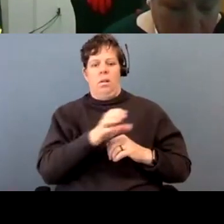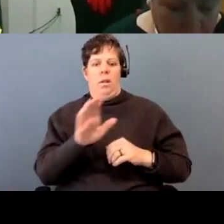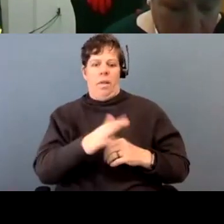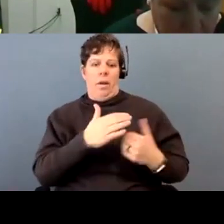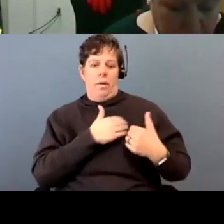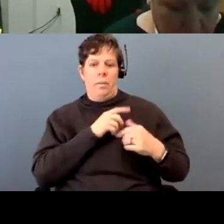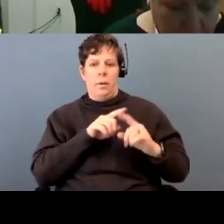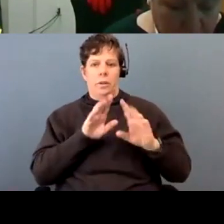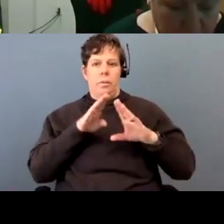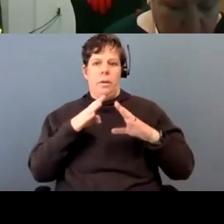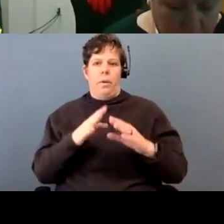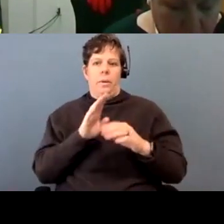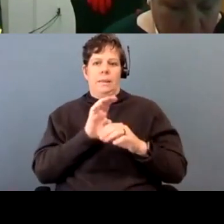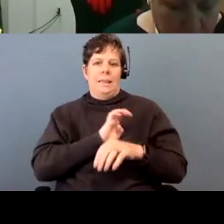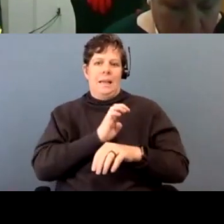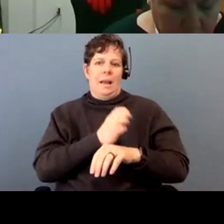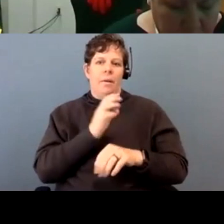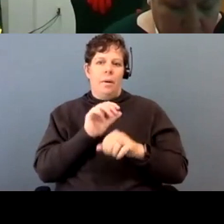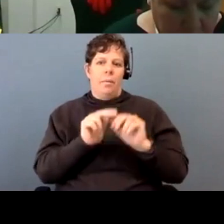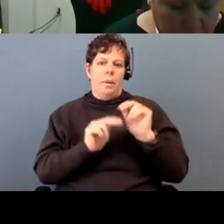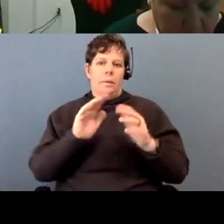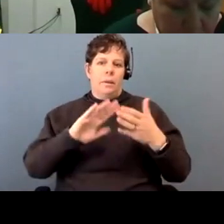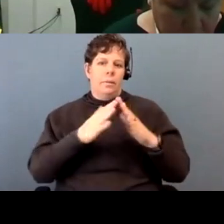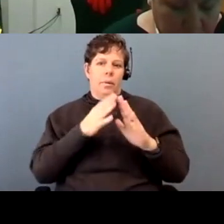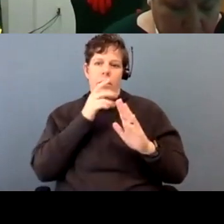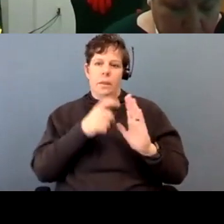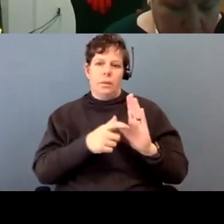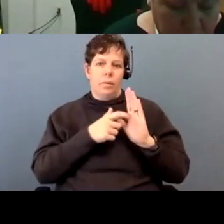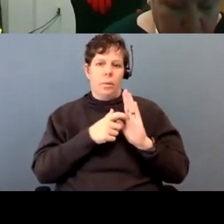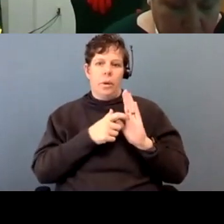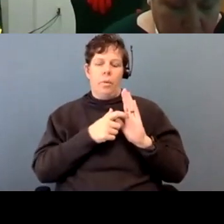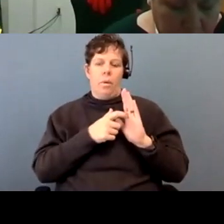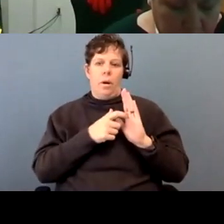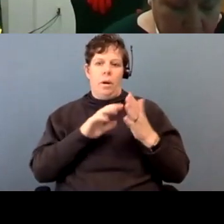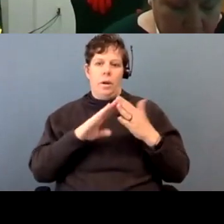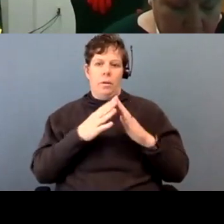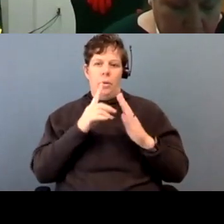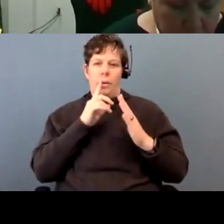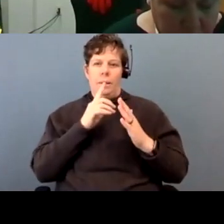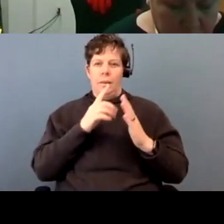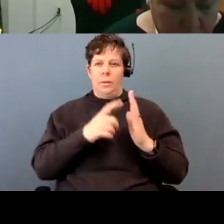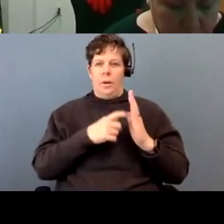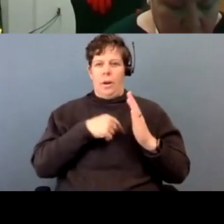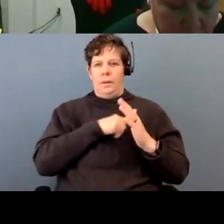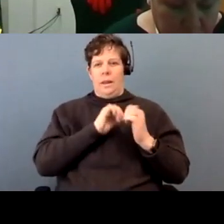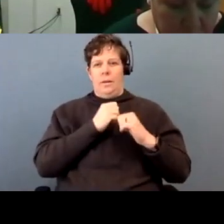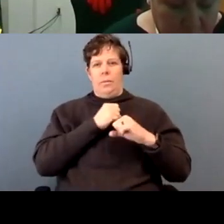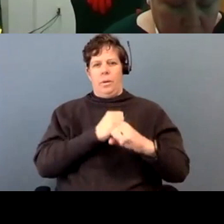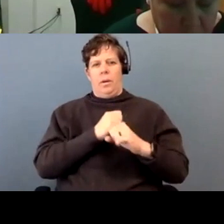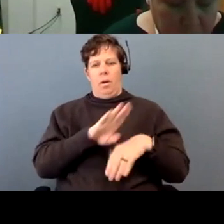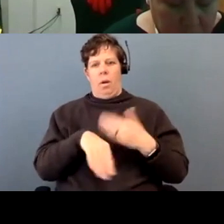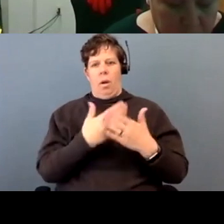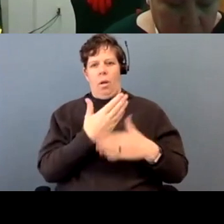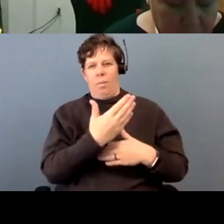focusing our efforts on building a community that doesn't require us to even learn how to protect ourselves. Uh, all morning long, I've been helping some of